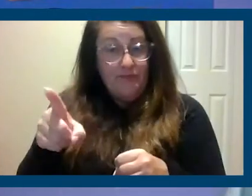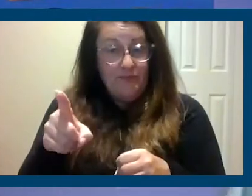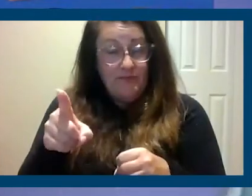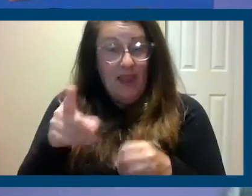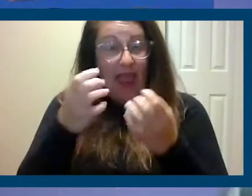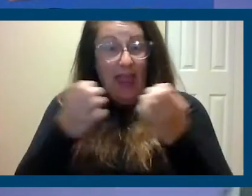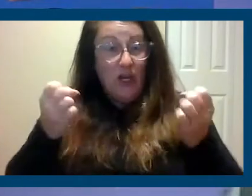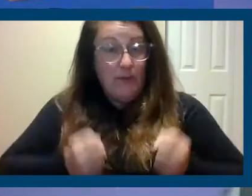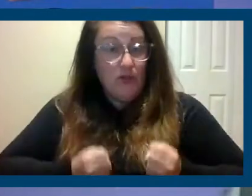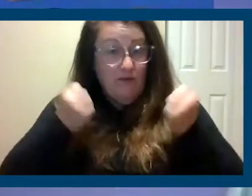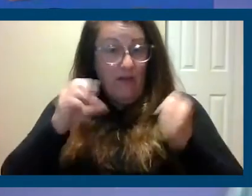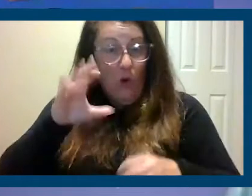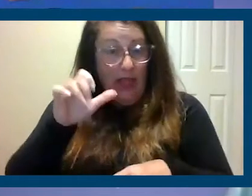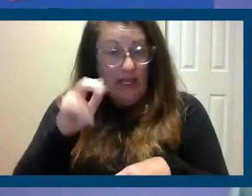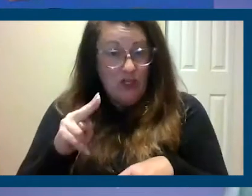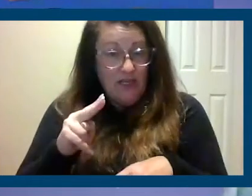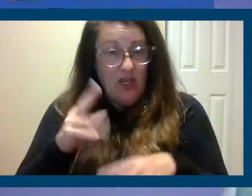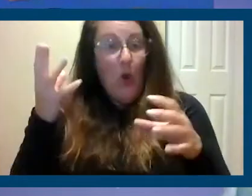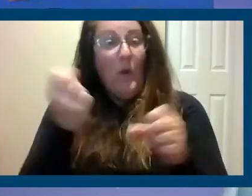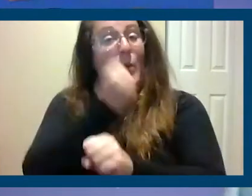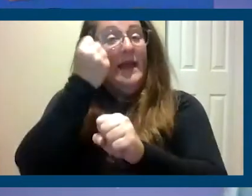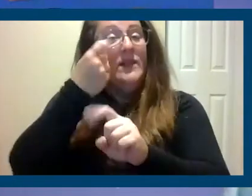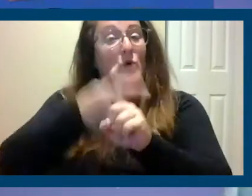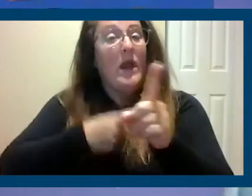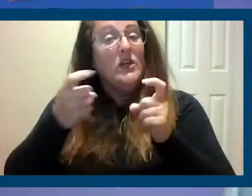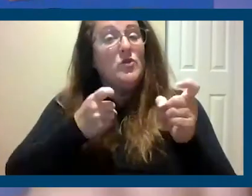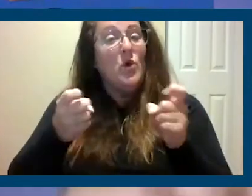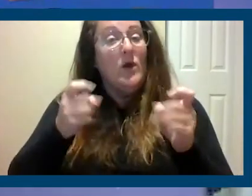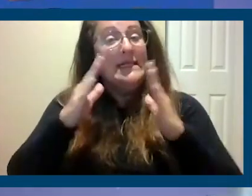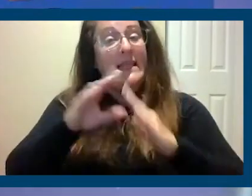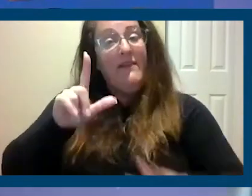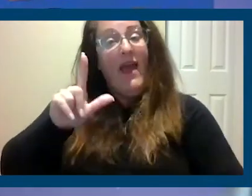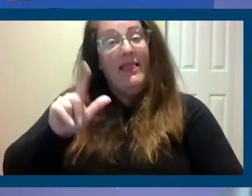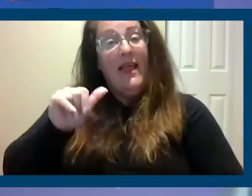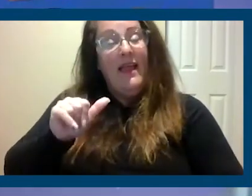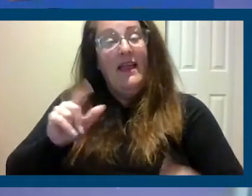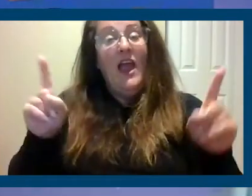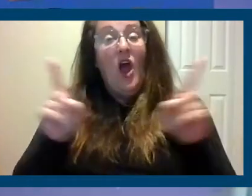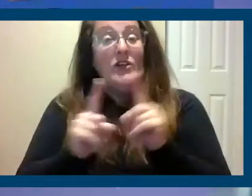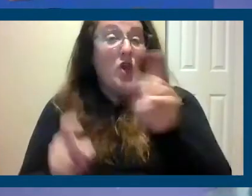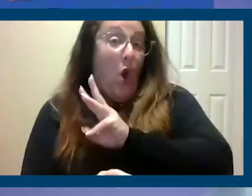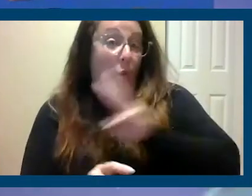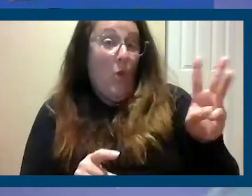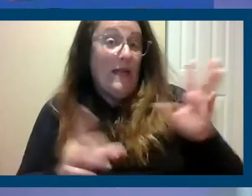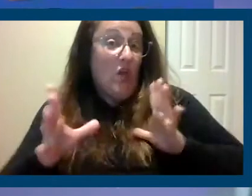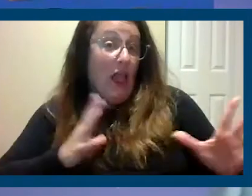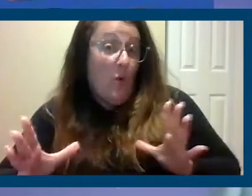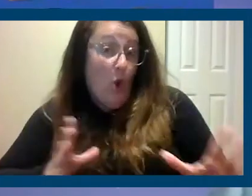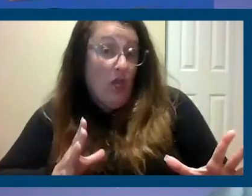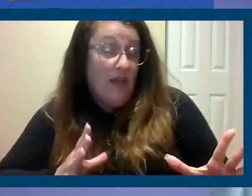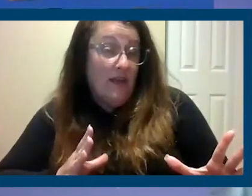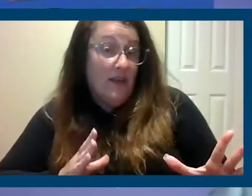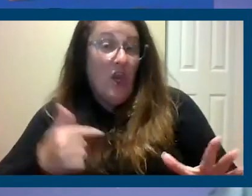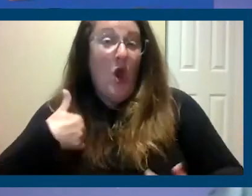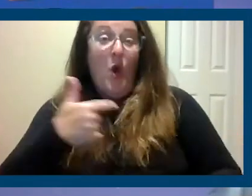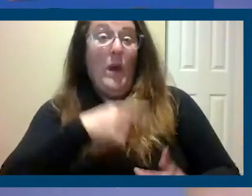led the effort to win rent control in the city of Los Angeles and in West Hollywood. We actually created the city